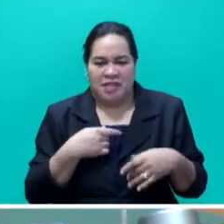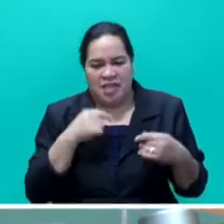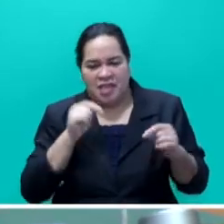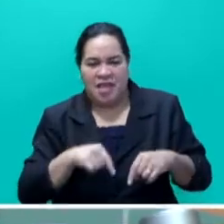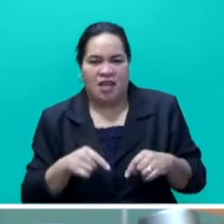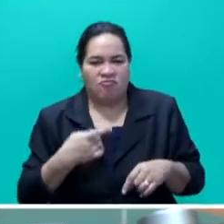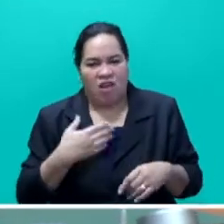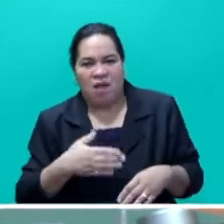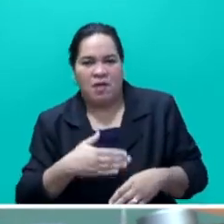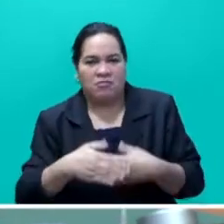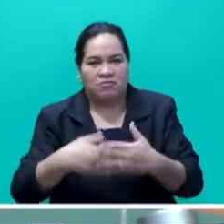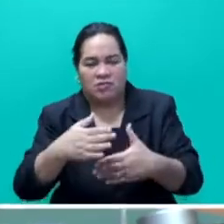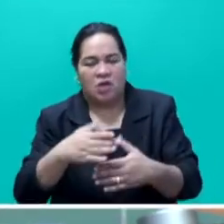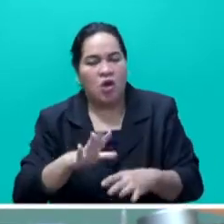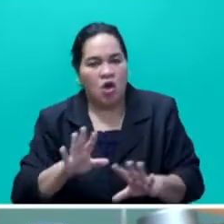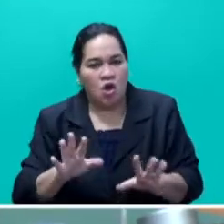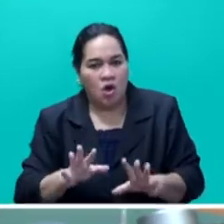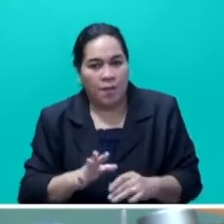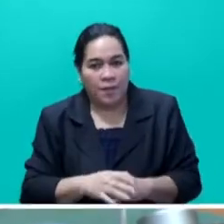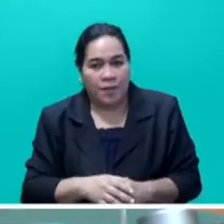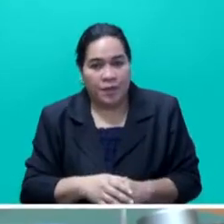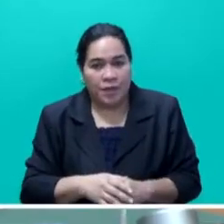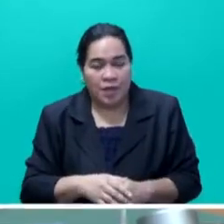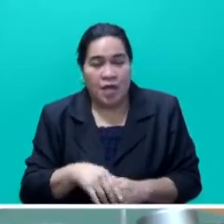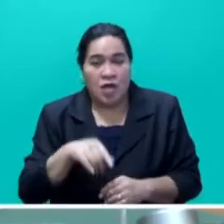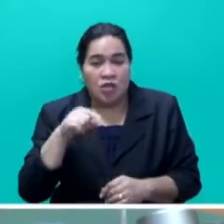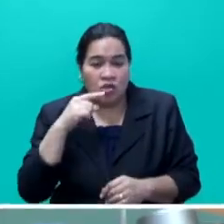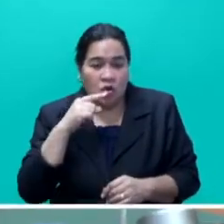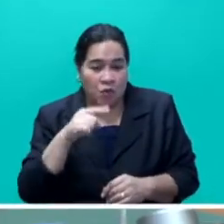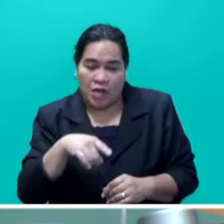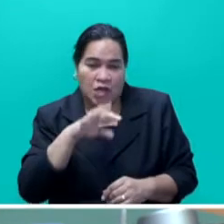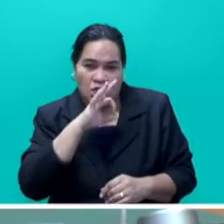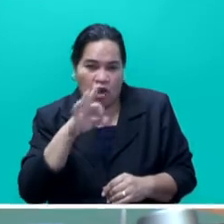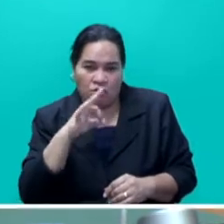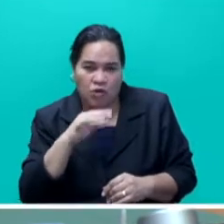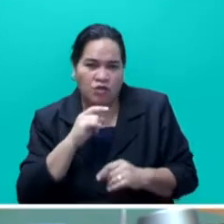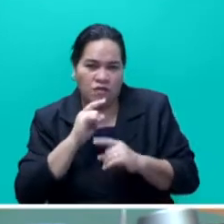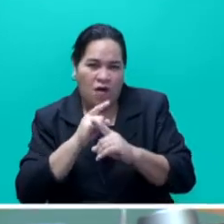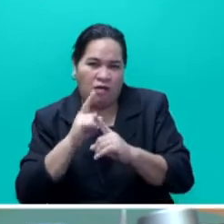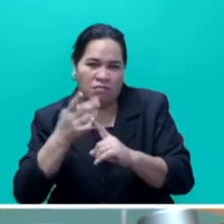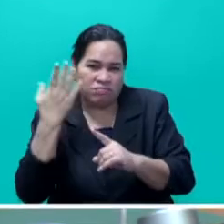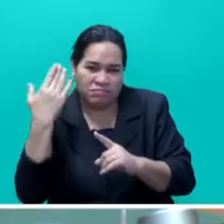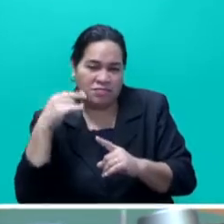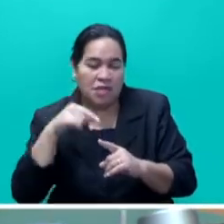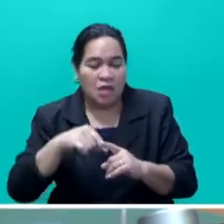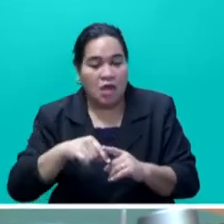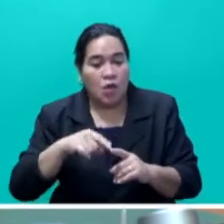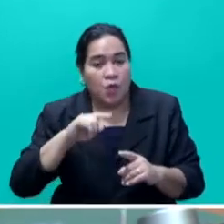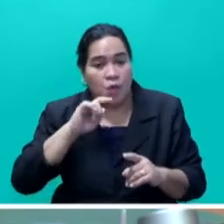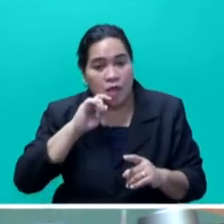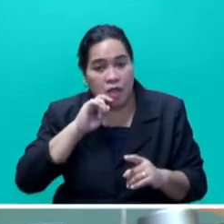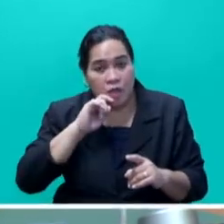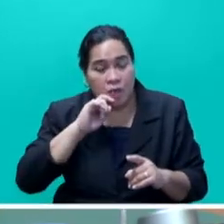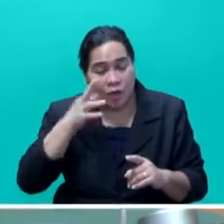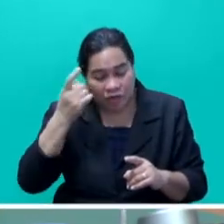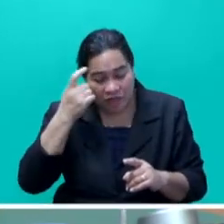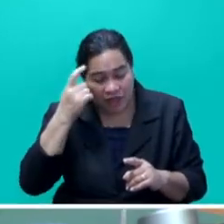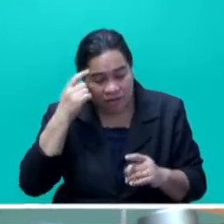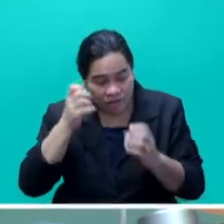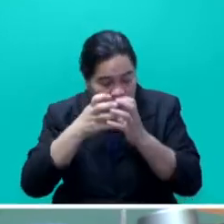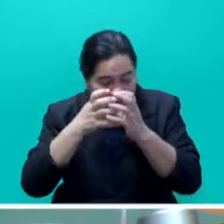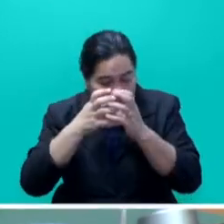Sayer. It won't happen. Status quo is not an option, Mr Speaker Sayer. Mr Speaker Sayer, we need to think big.